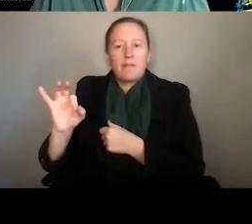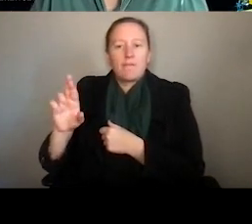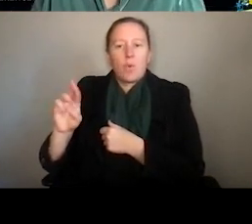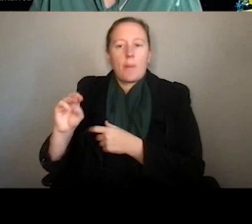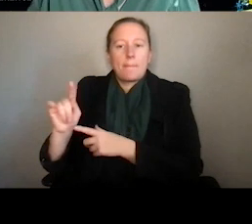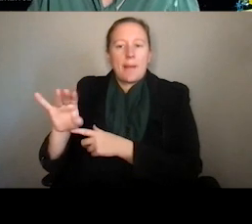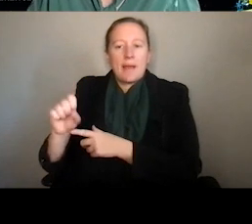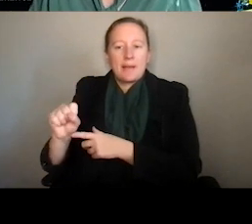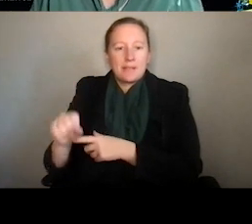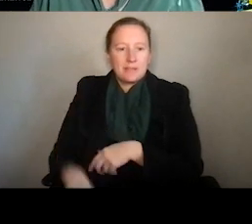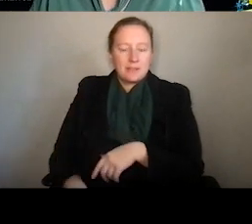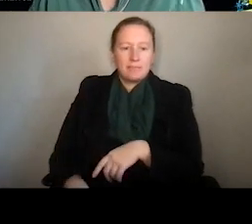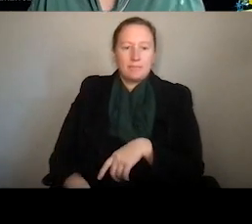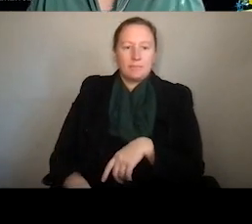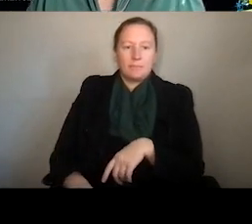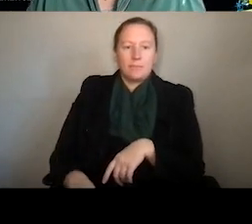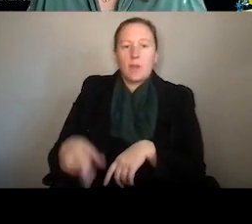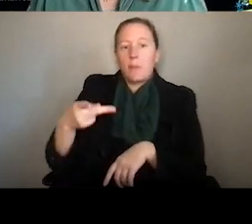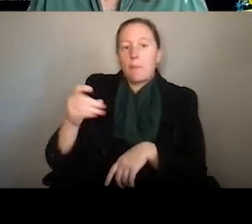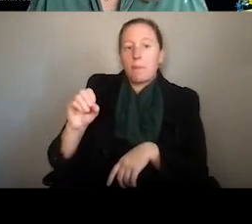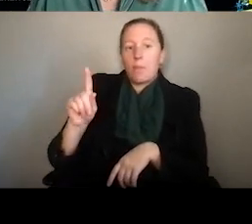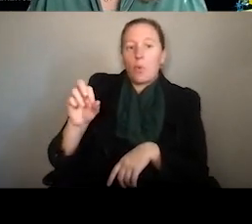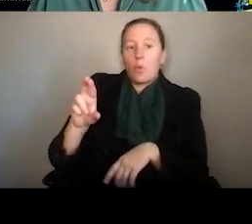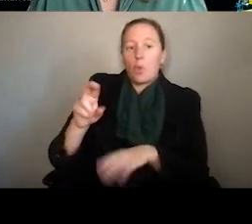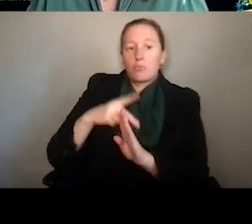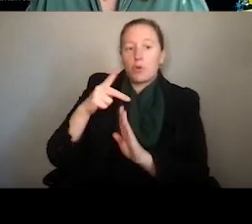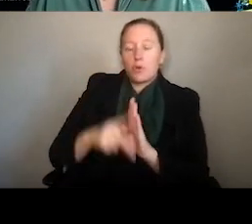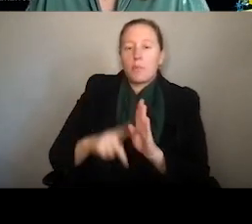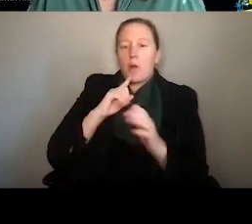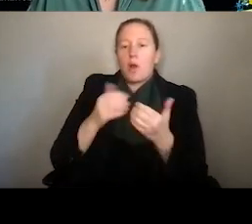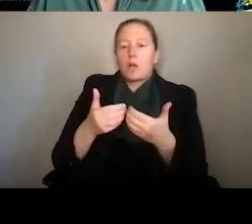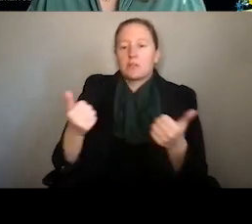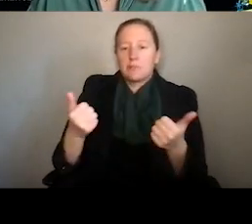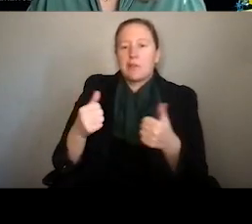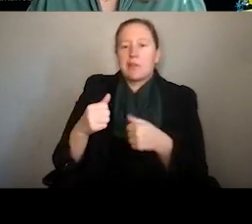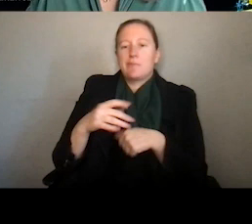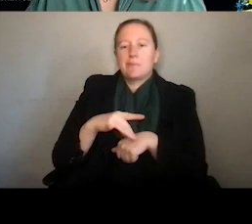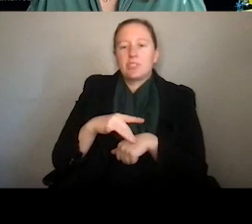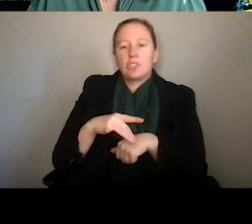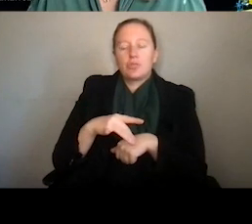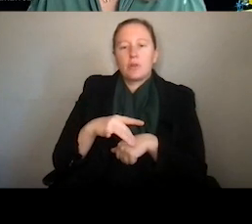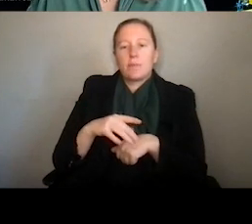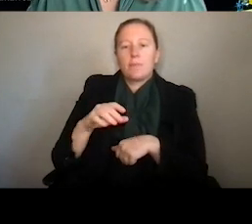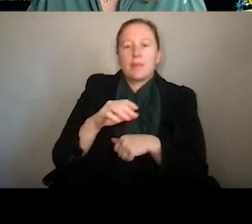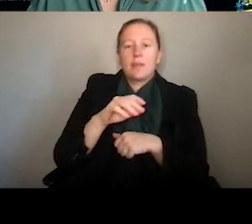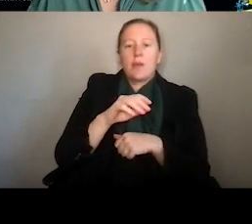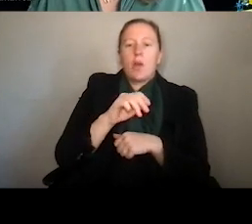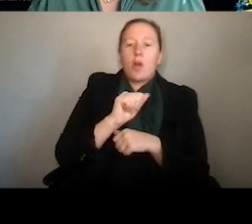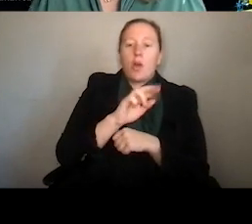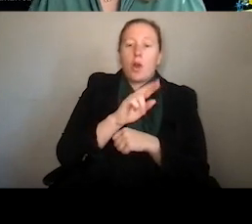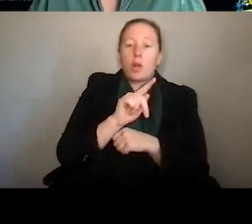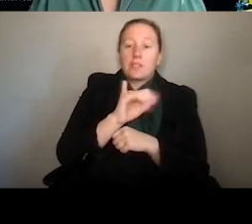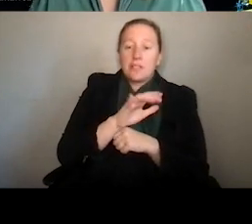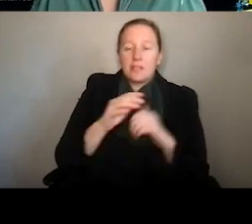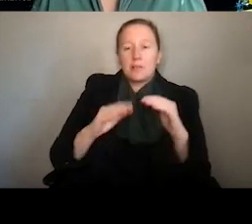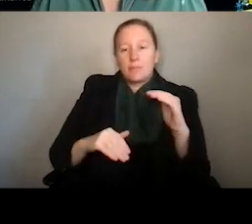Things are organized a little differently in polar programs. So they're mostly divided geographically into the Antarctic and the Arctic, although